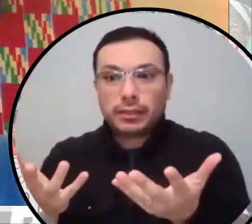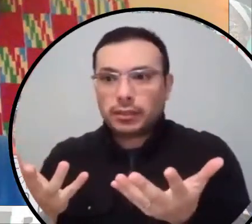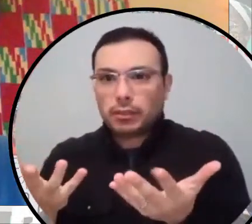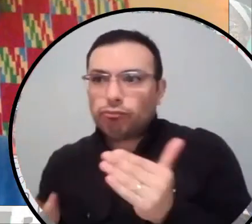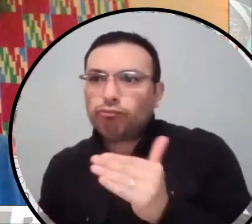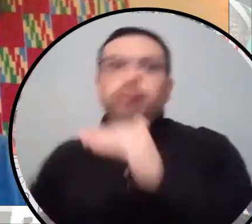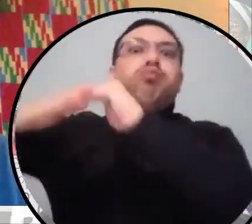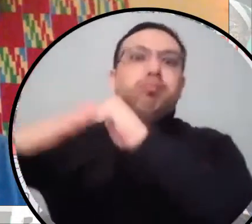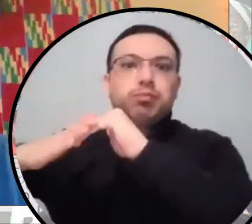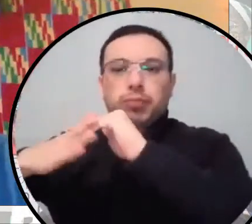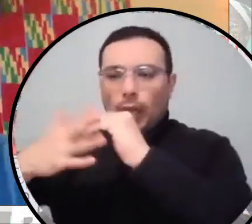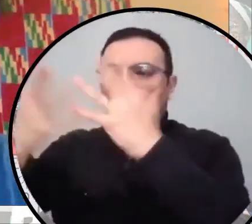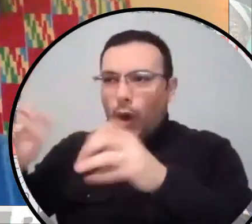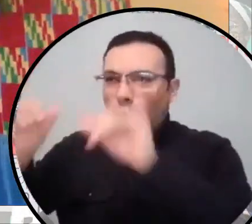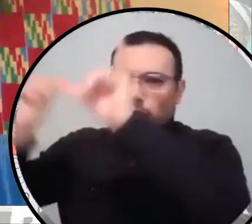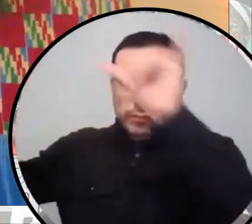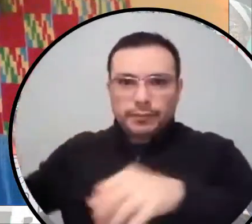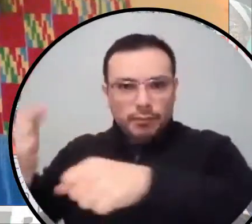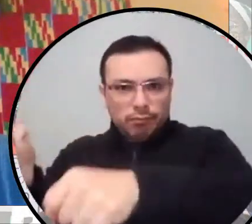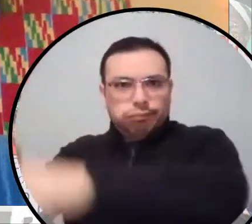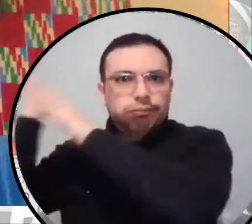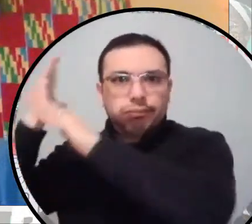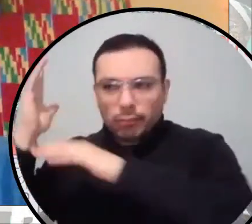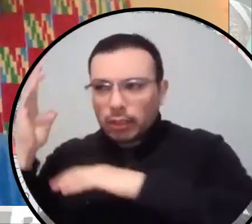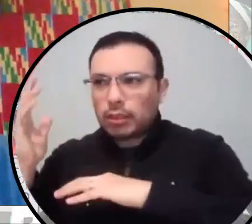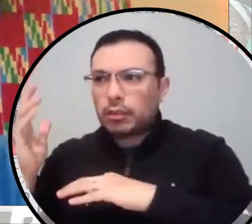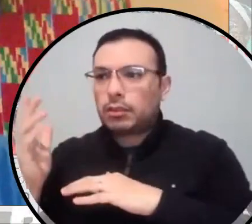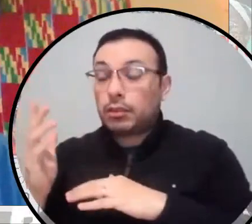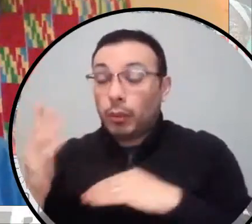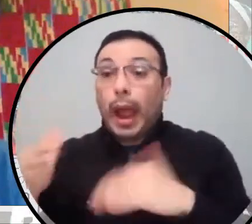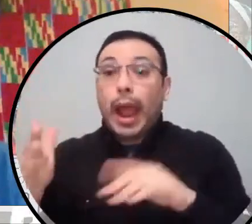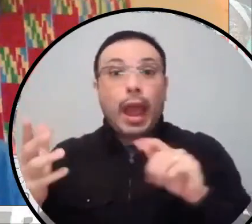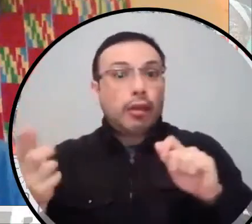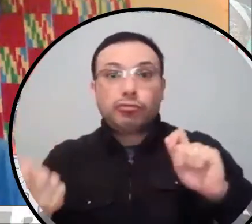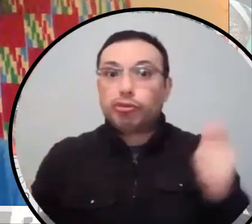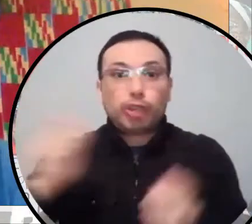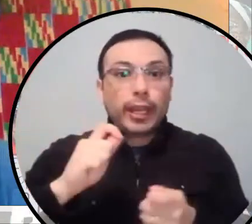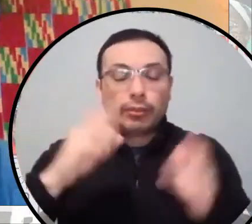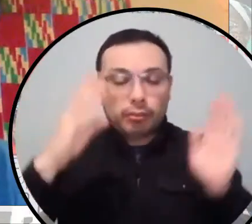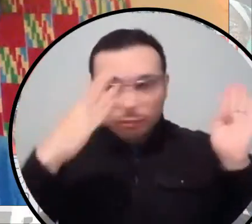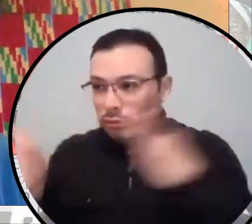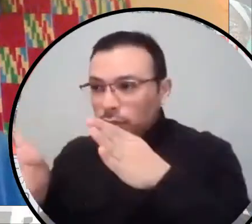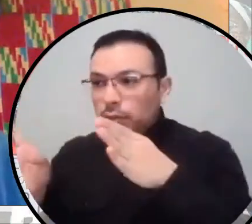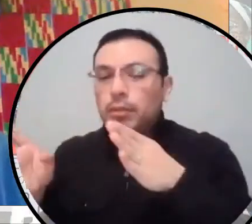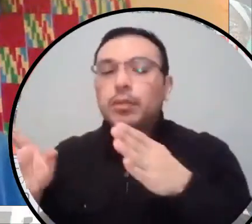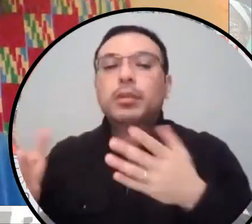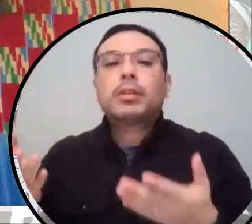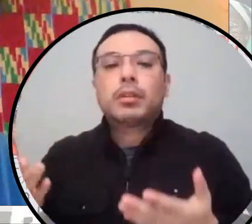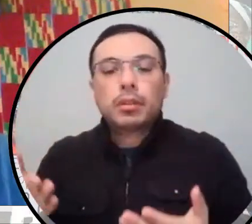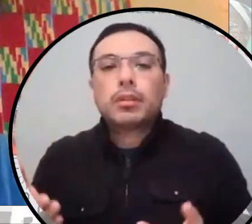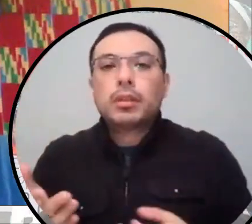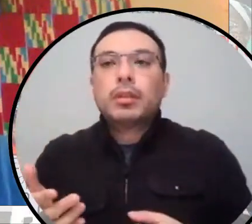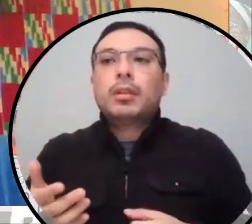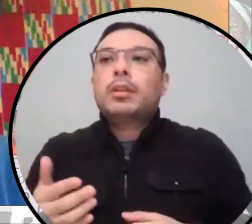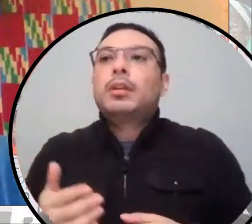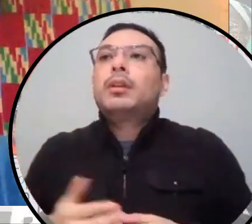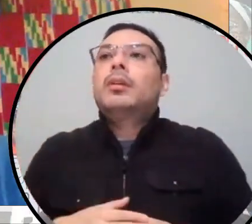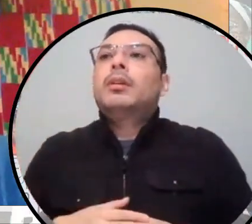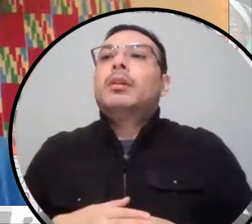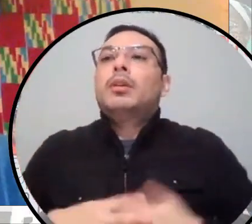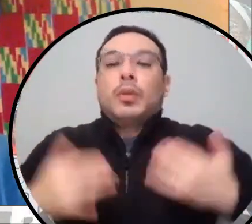has become a hot topic and, and less, you know, just about the abolition, abolitionist organization.